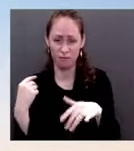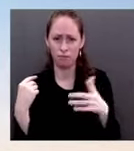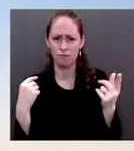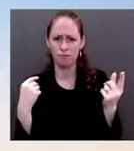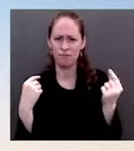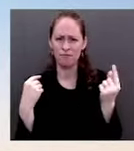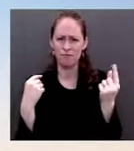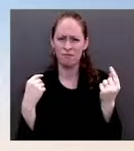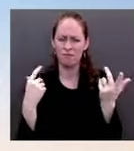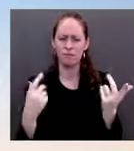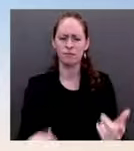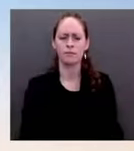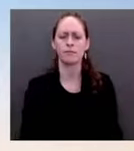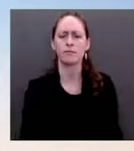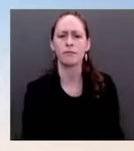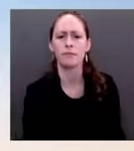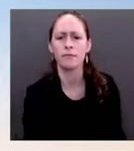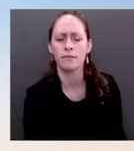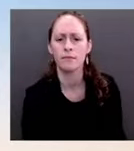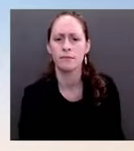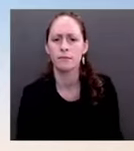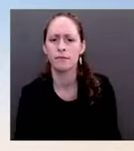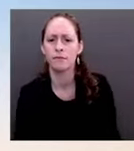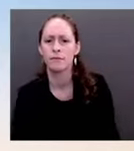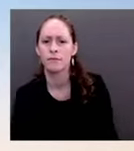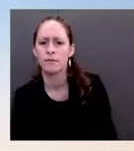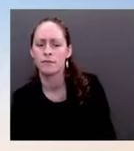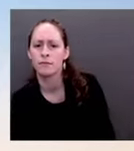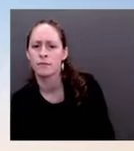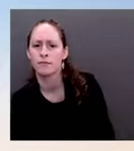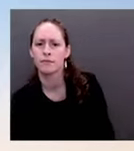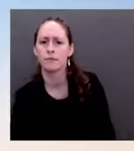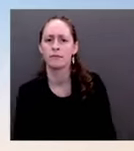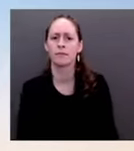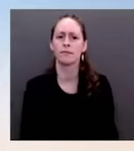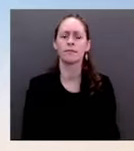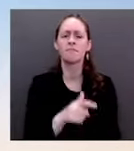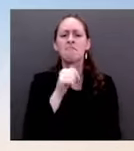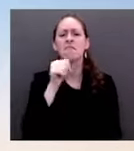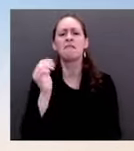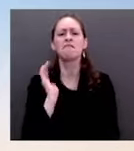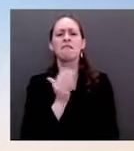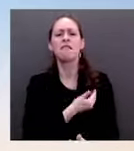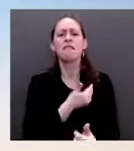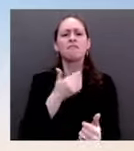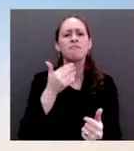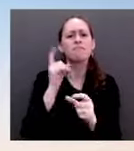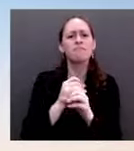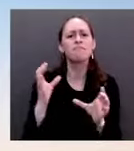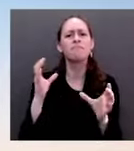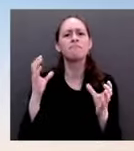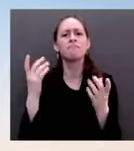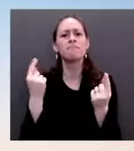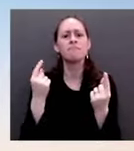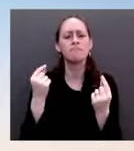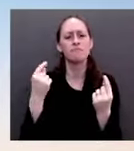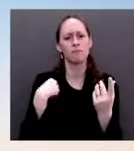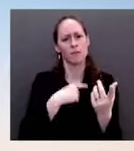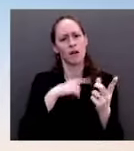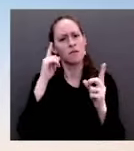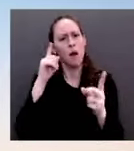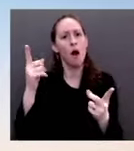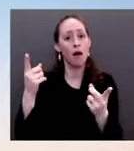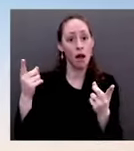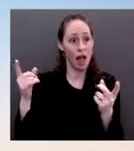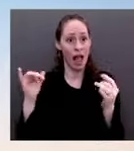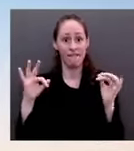in here is seeing what's possible as it relates to diplomacy. And as I noted, it's not just — it's not written answers like we're filling out a Q&A. We're also